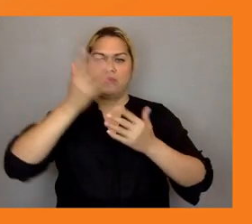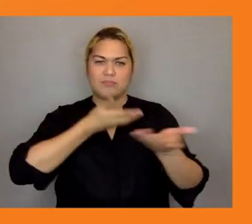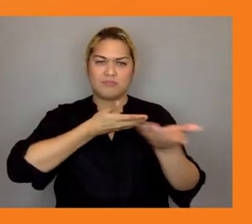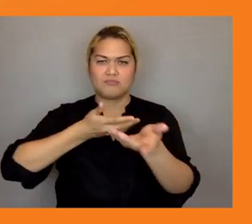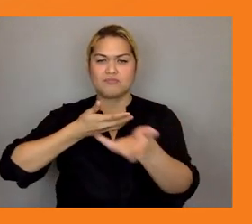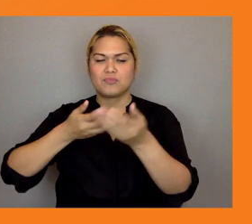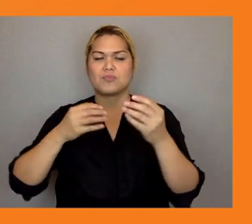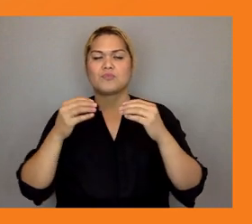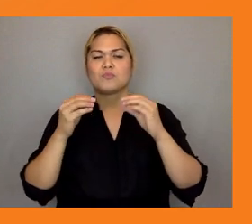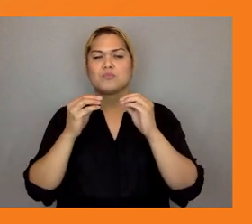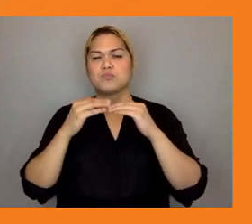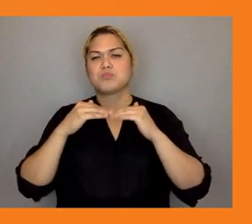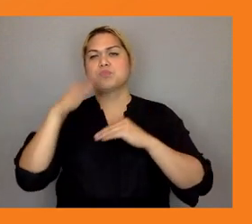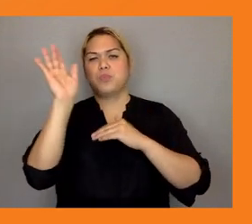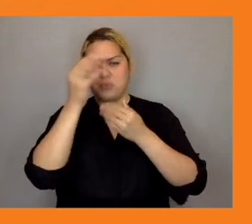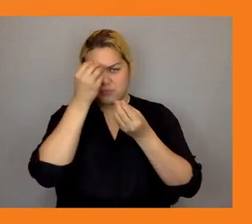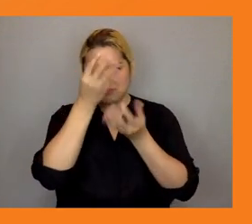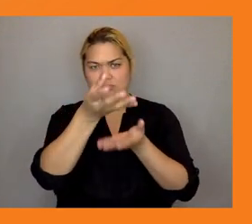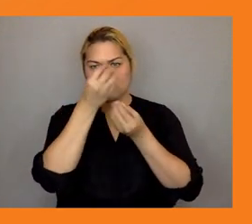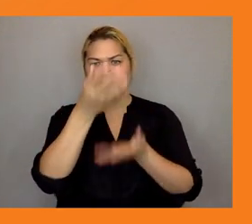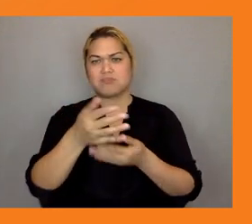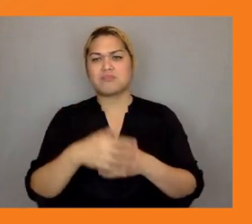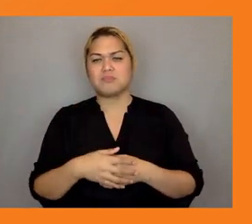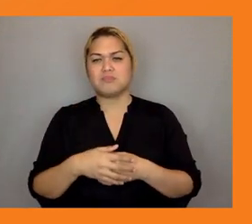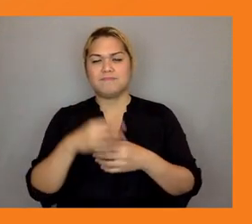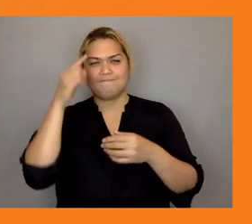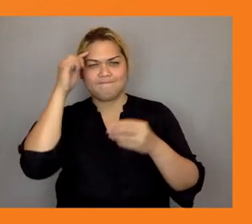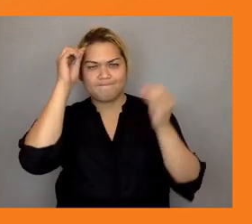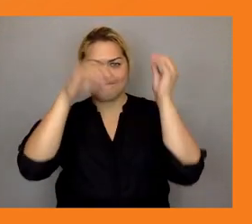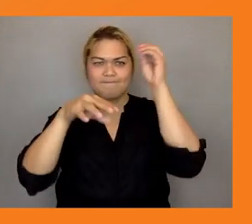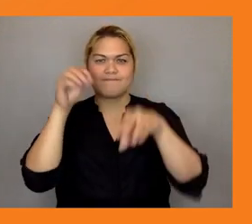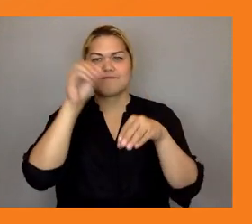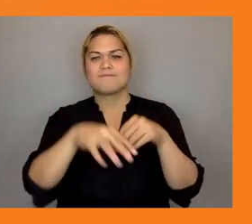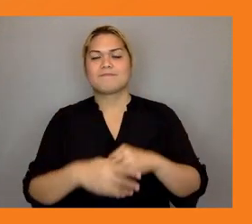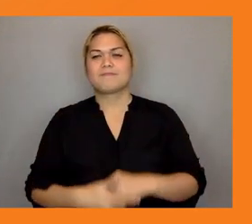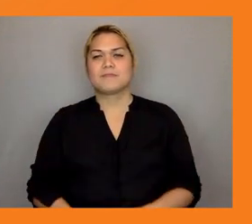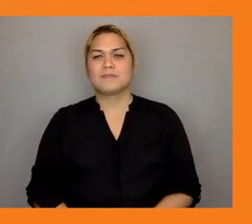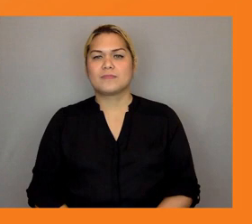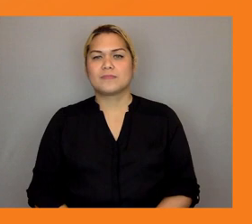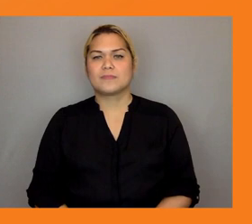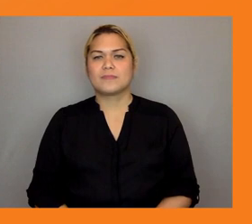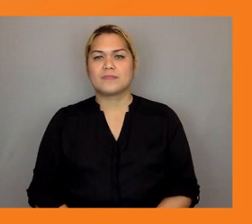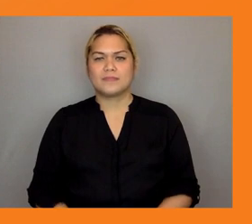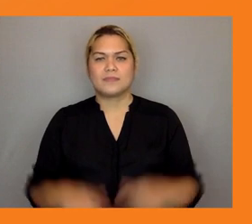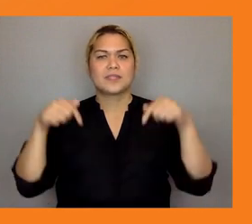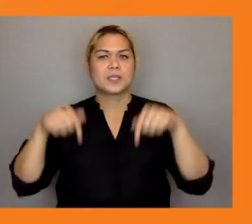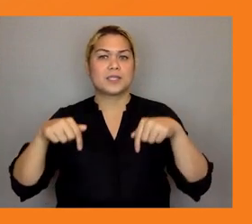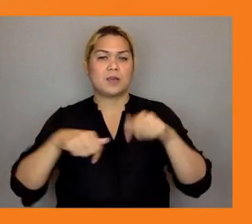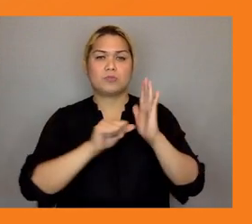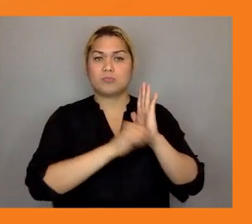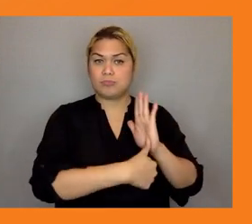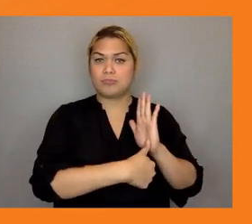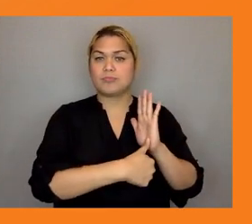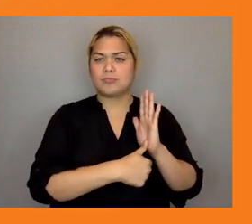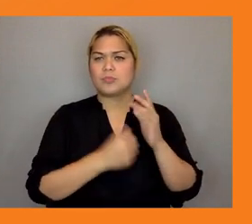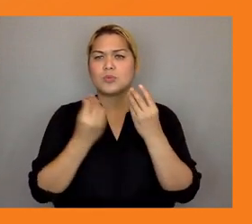innovative in partnering and inclusion for all let me now highlight how we can put in practice these three principles in